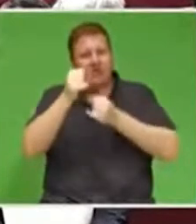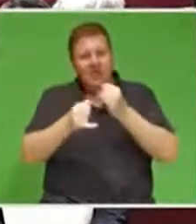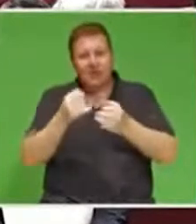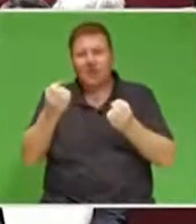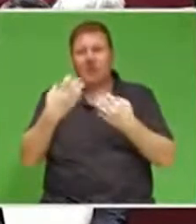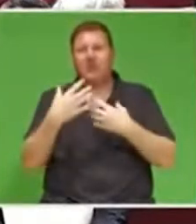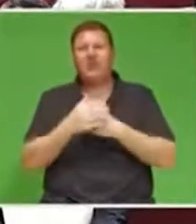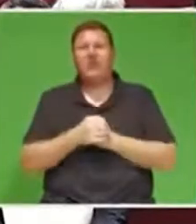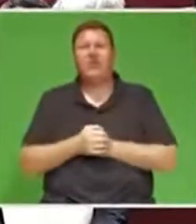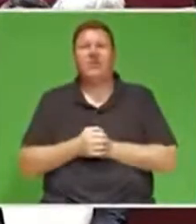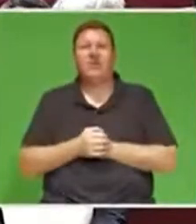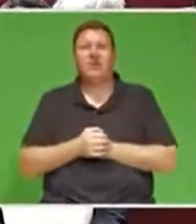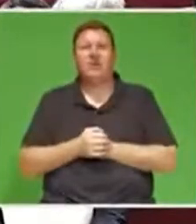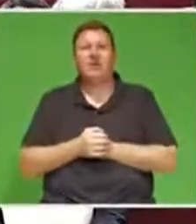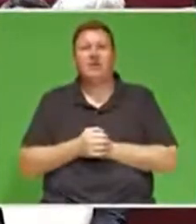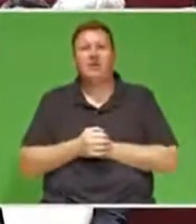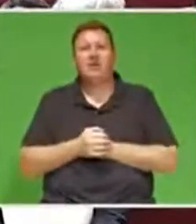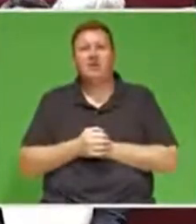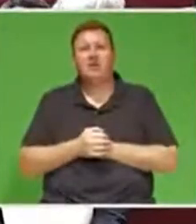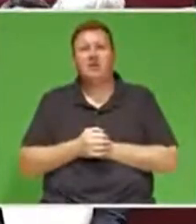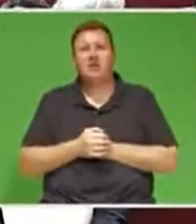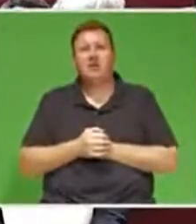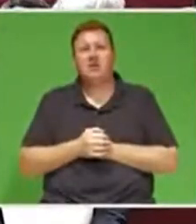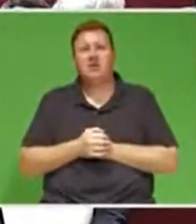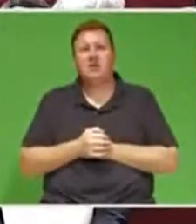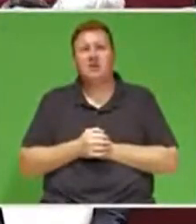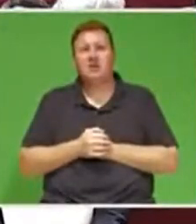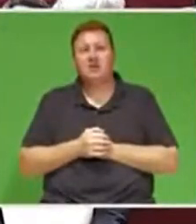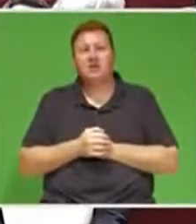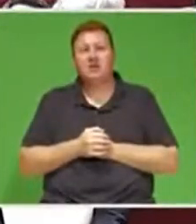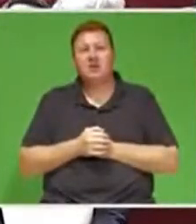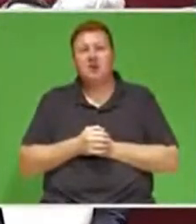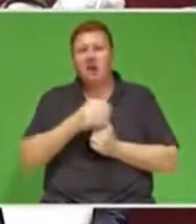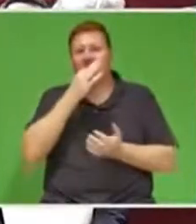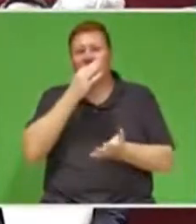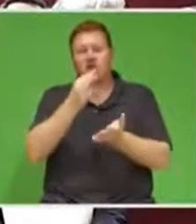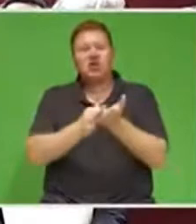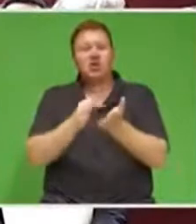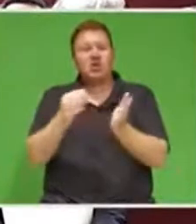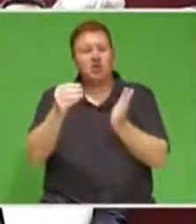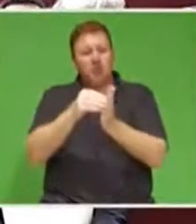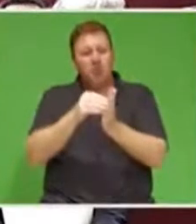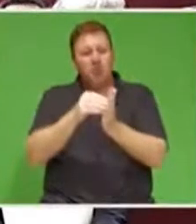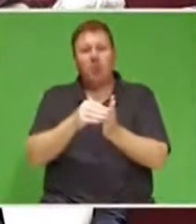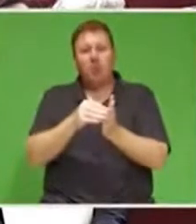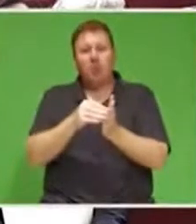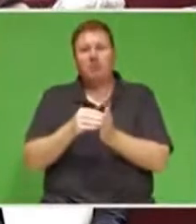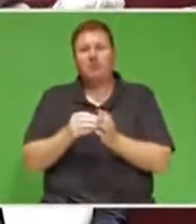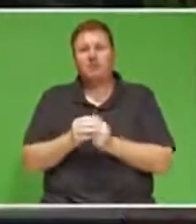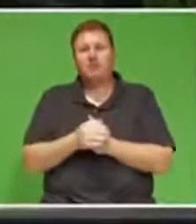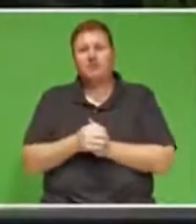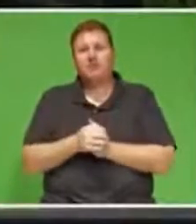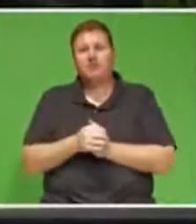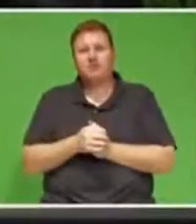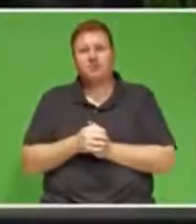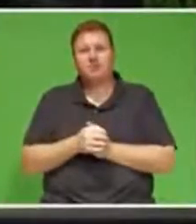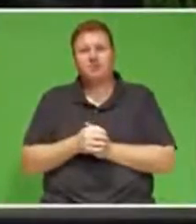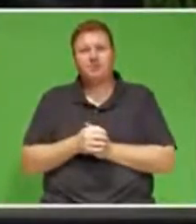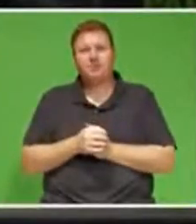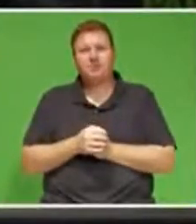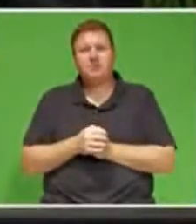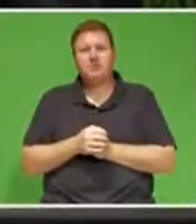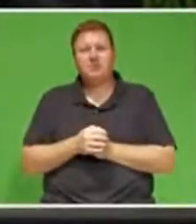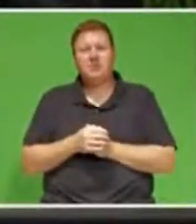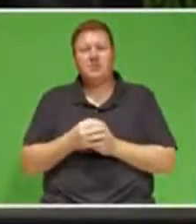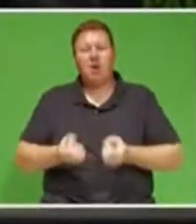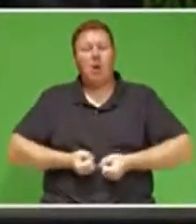at me, and suggestions that you put forward, and all what you